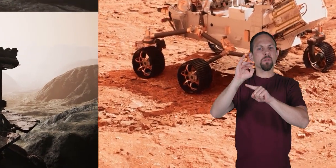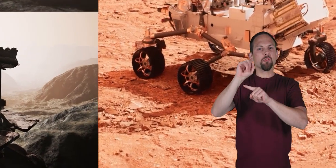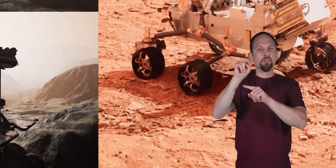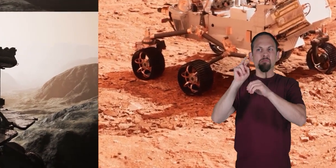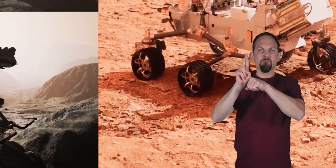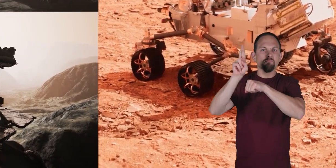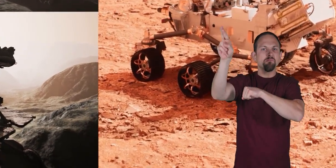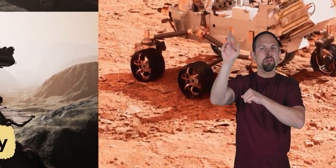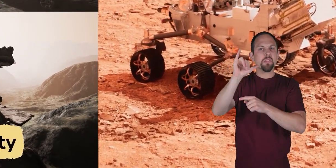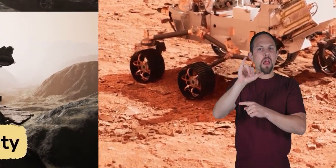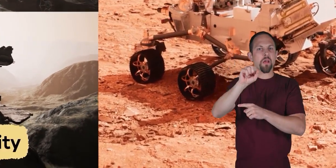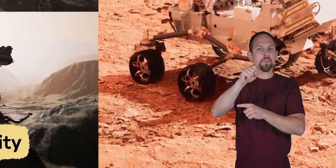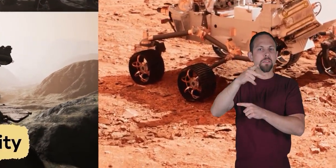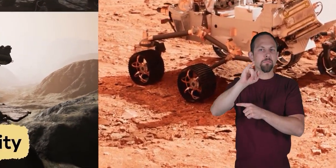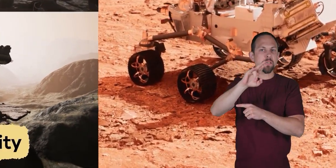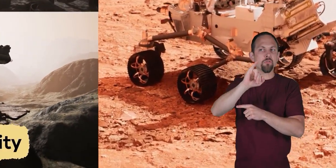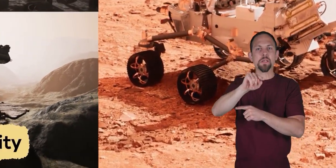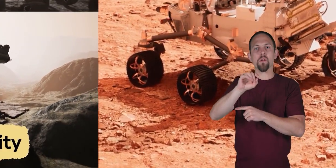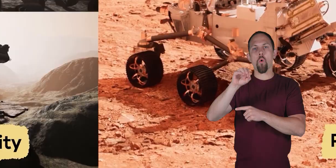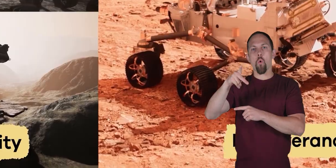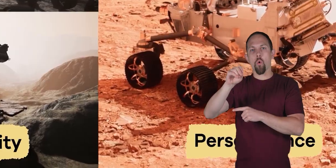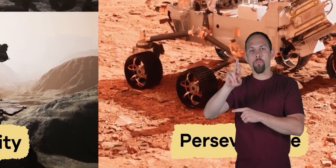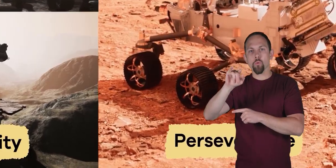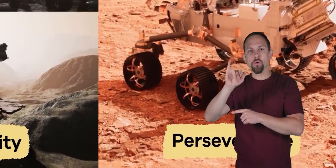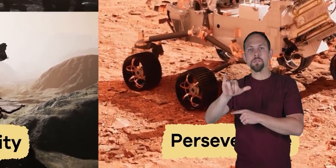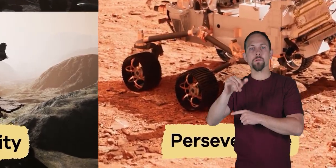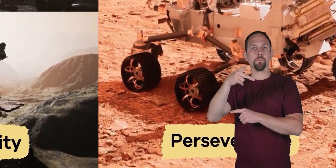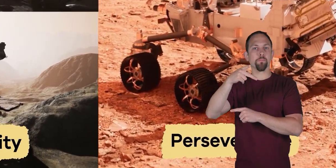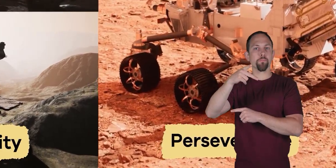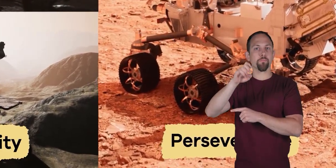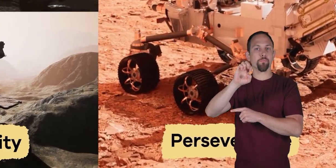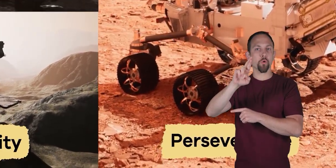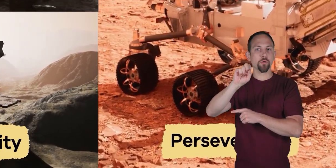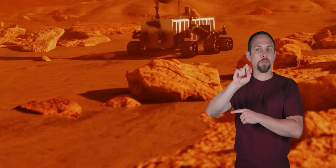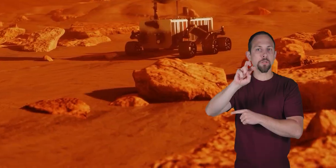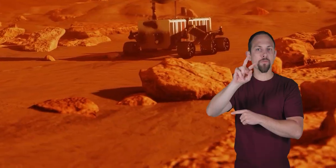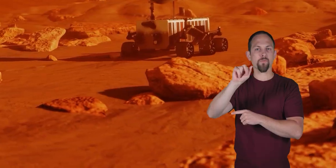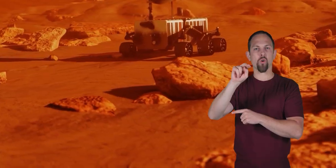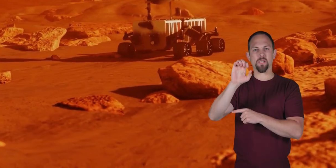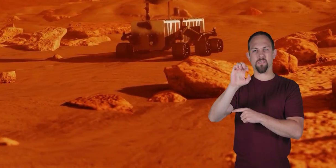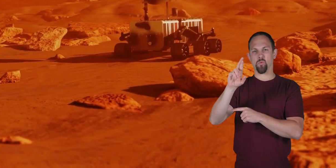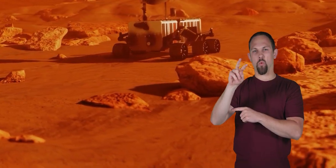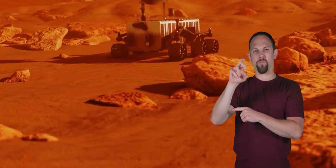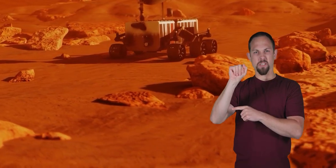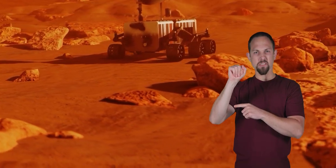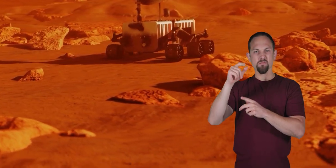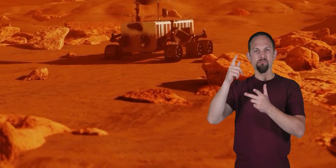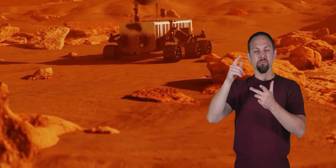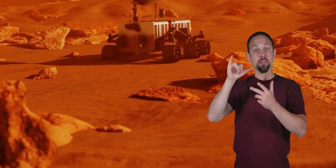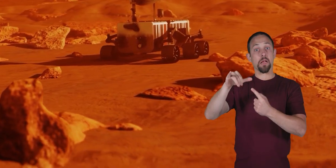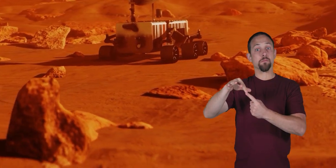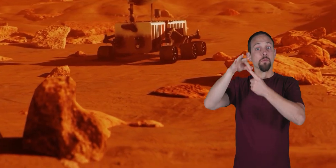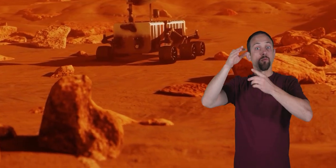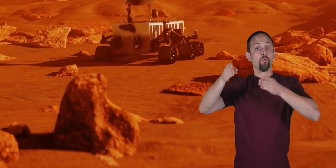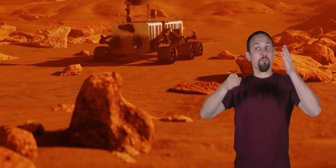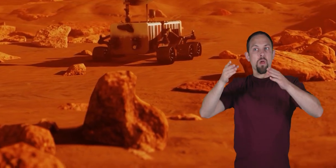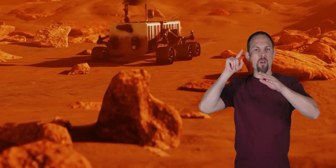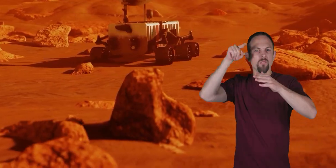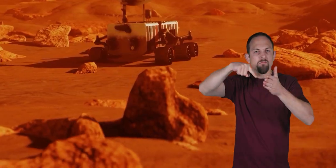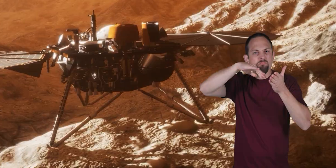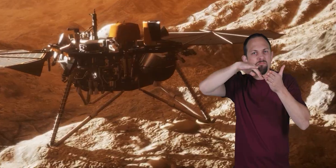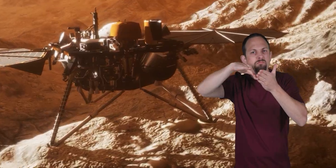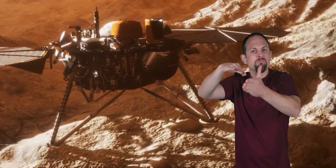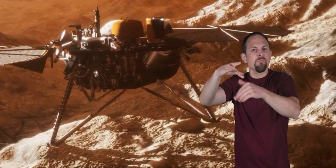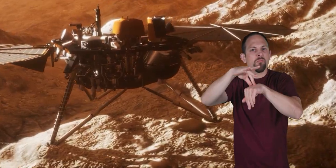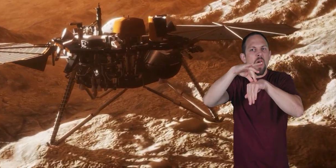Spirit, Opportunity, and Perseverance rovers. These special robots explore the